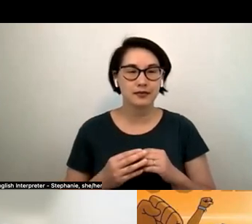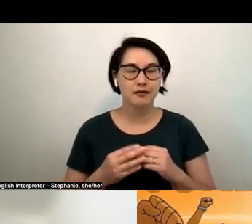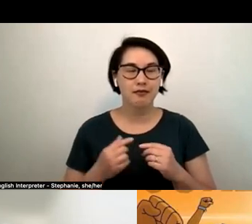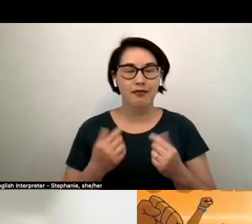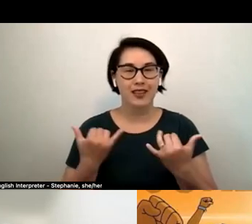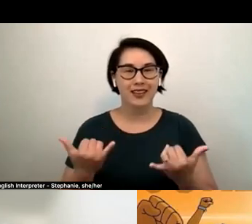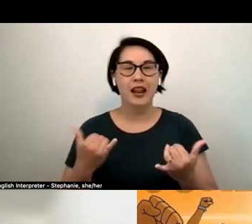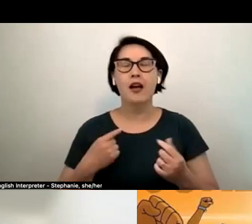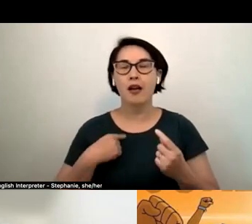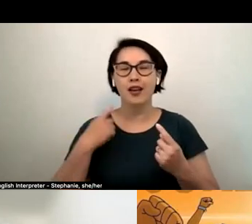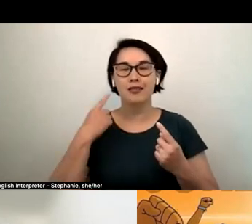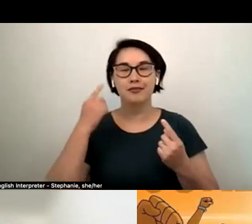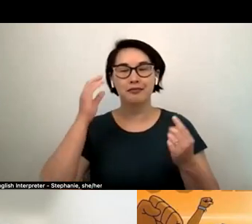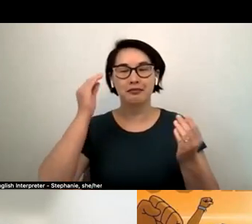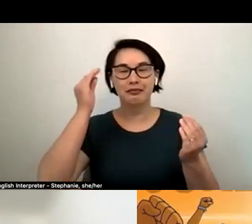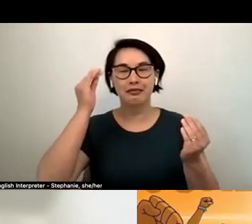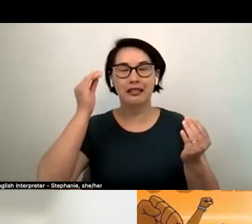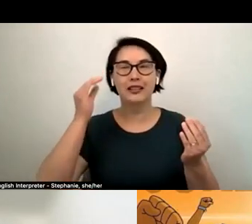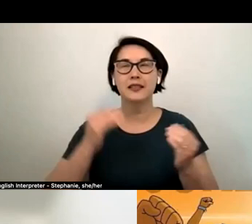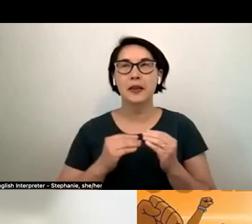uh uh